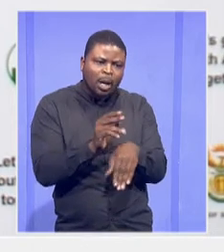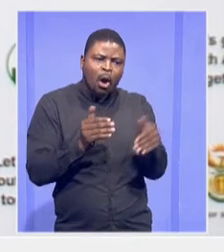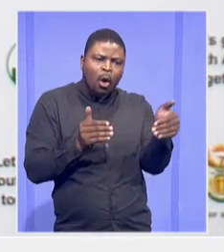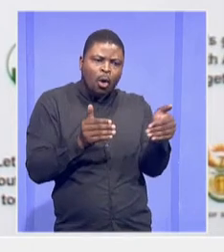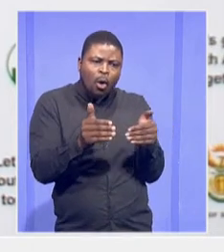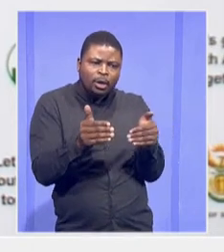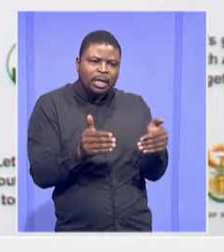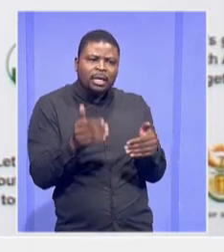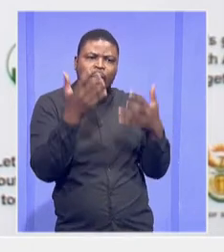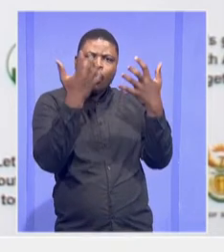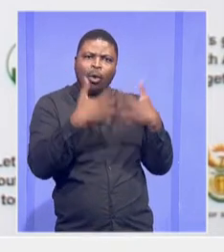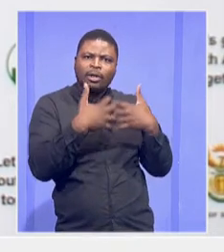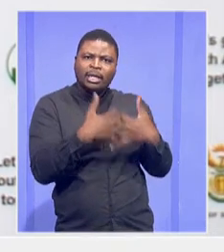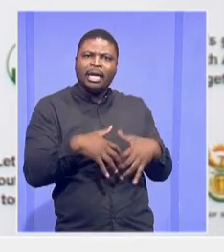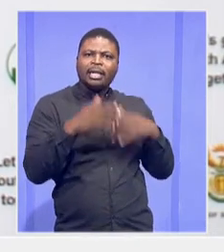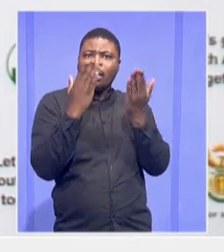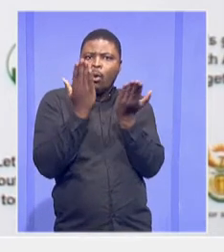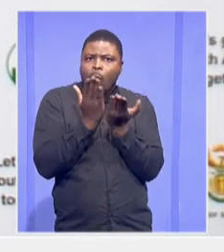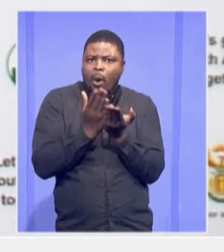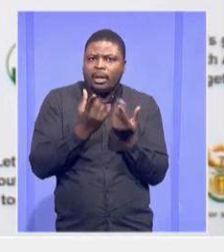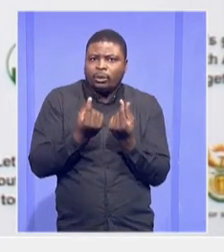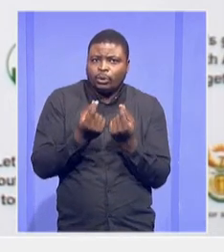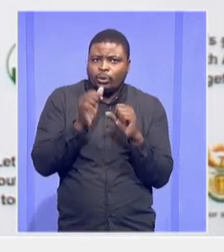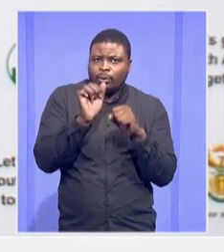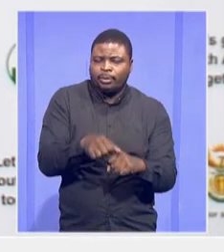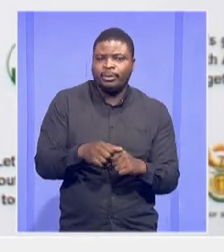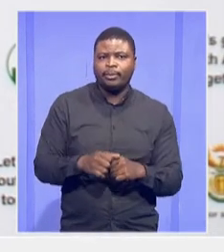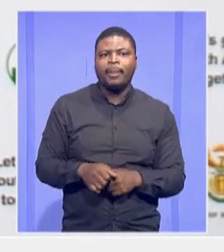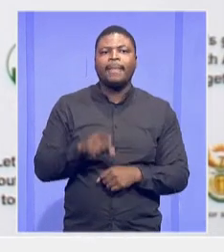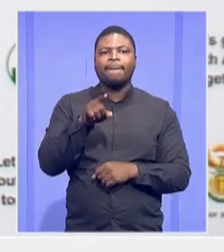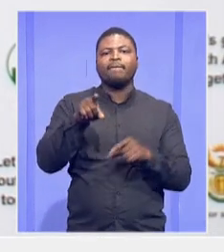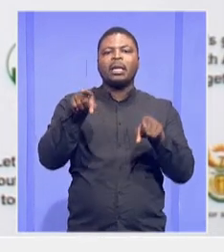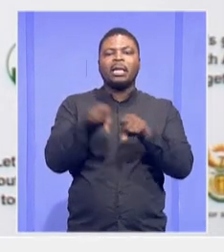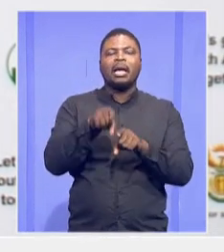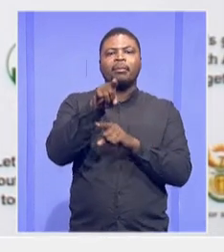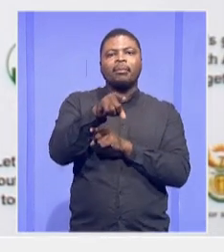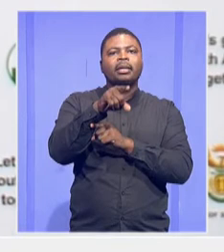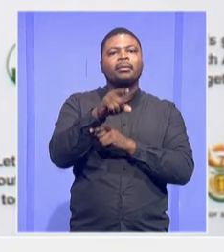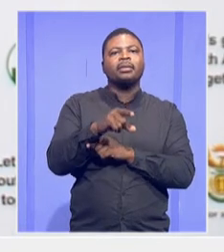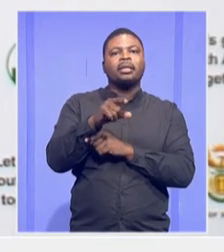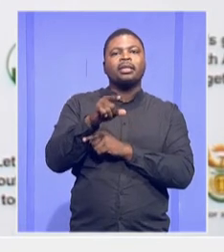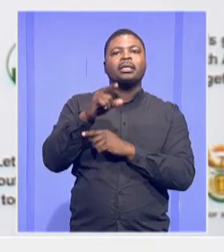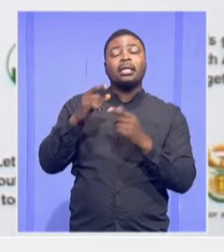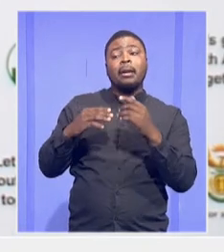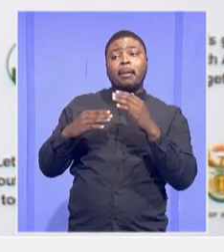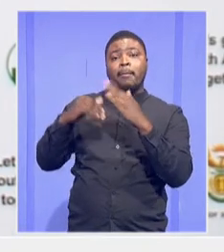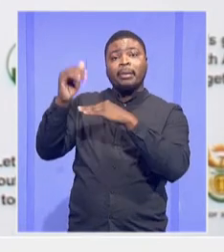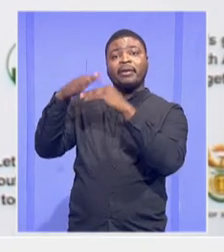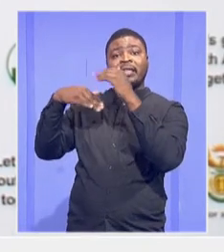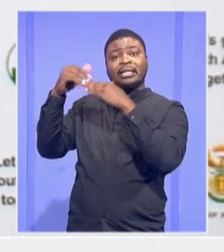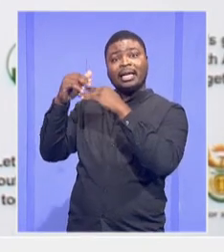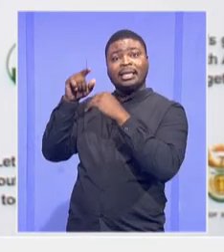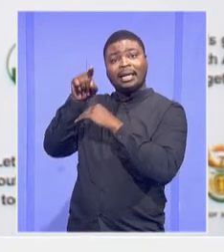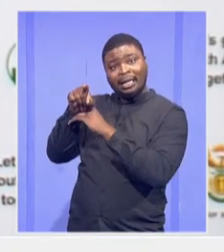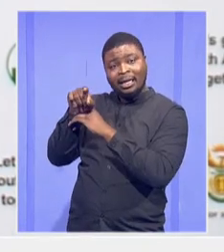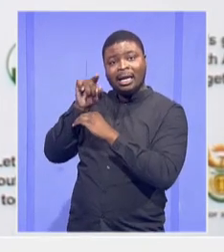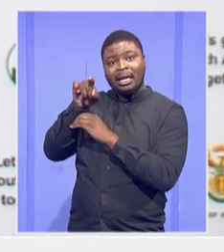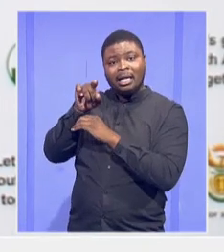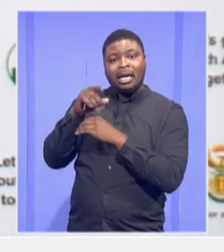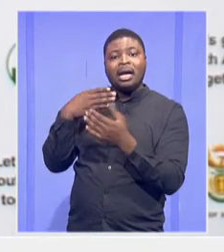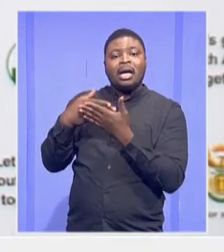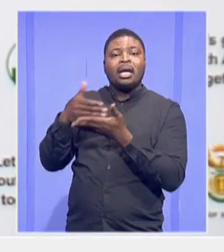happening in infrastructure. And we're also indicating that it has helped us to even clear our